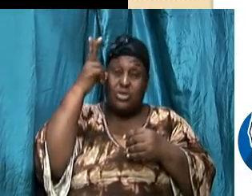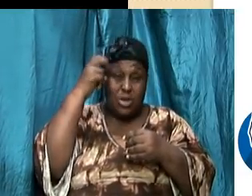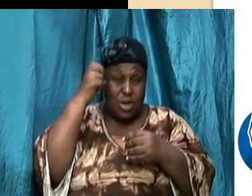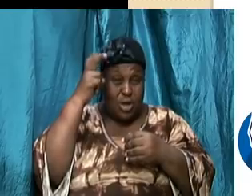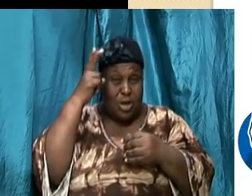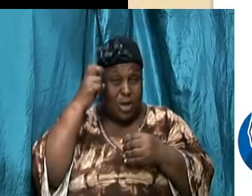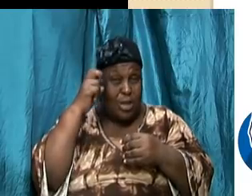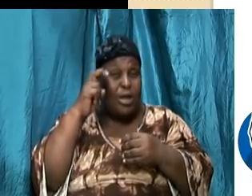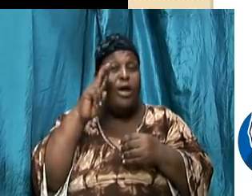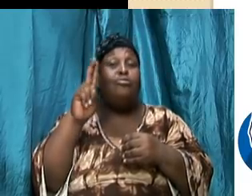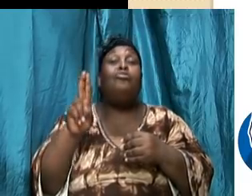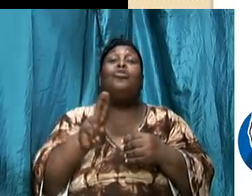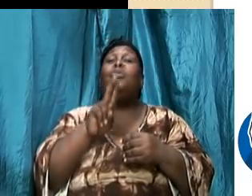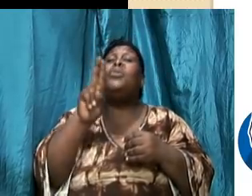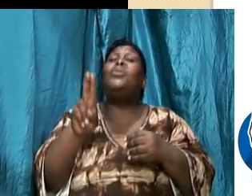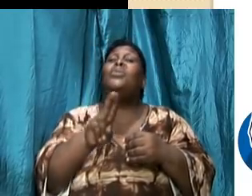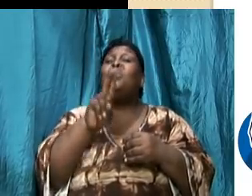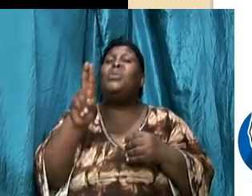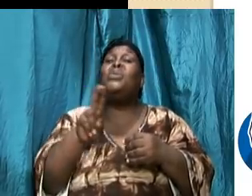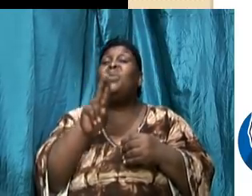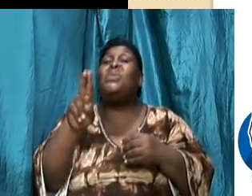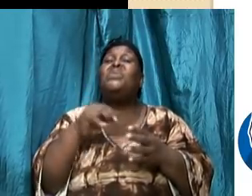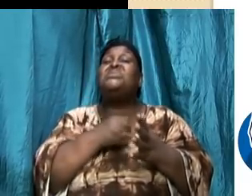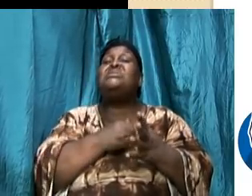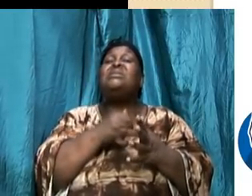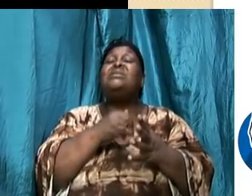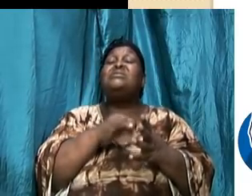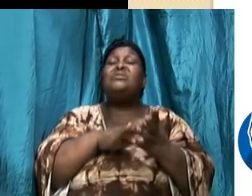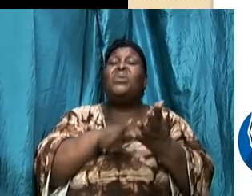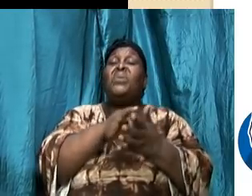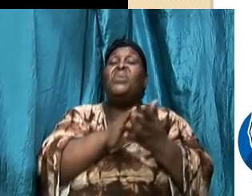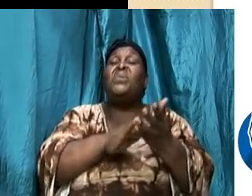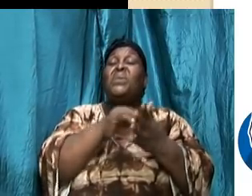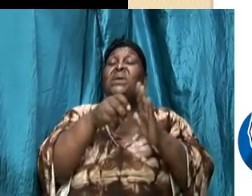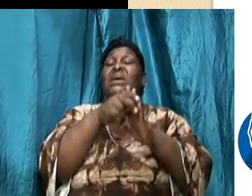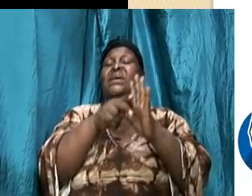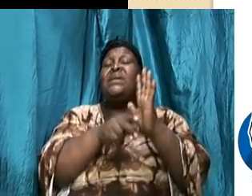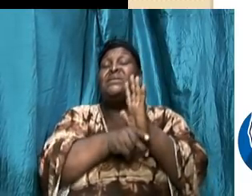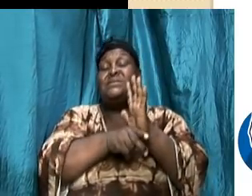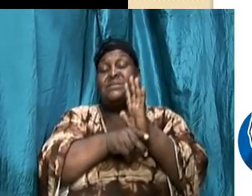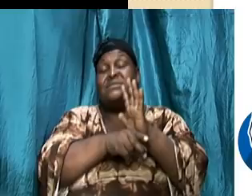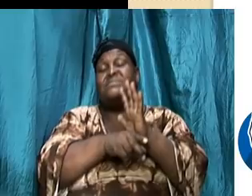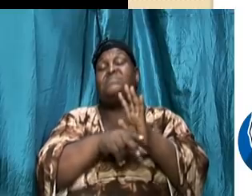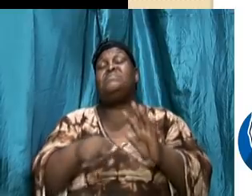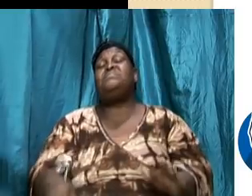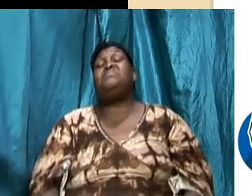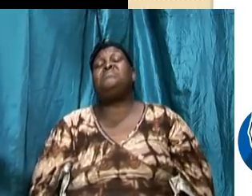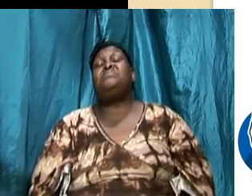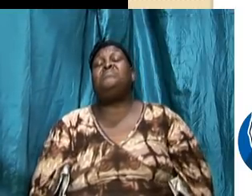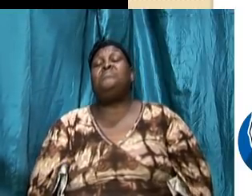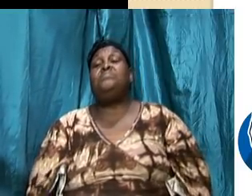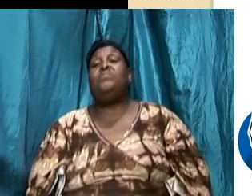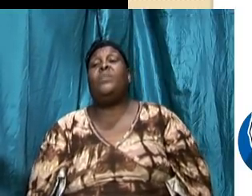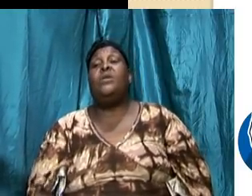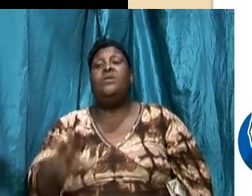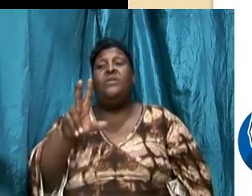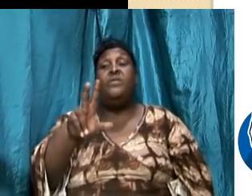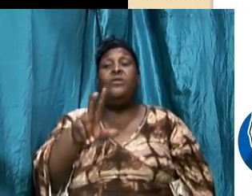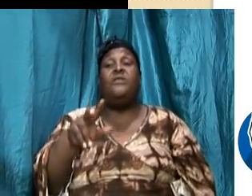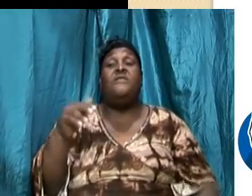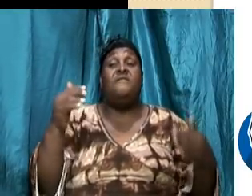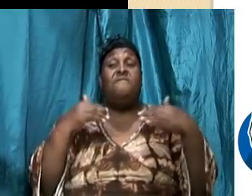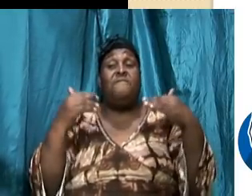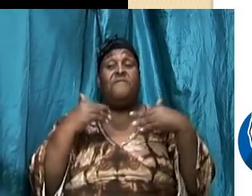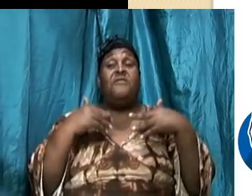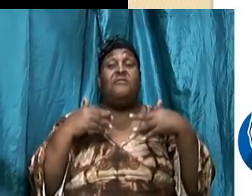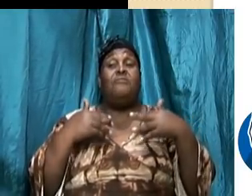is opening up letting loose the ropes in your life through your mind then third fear